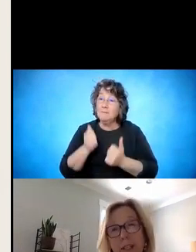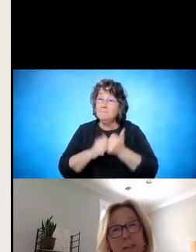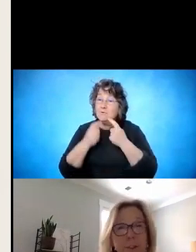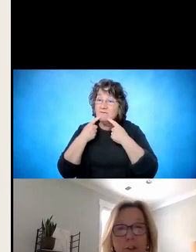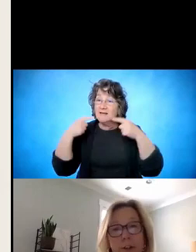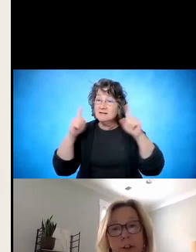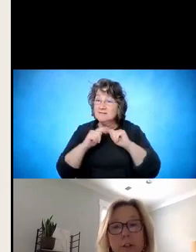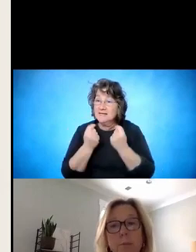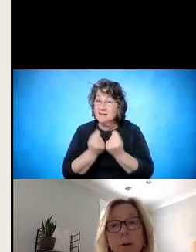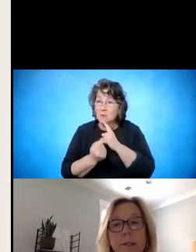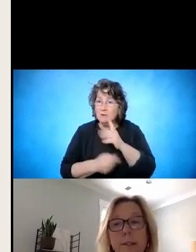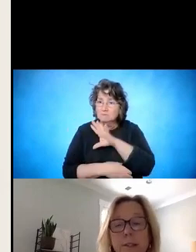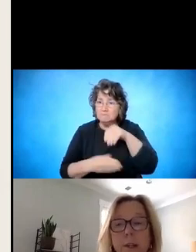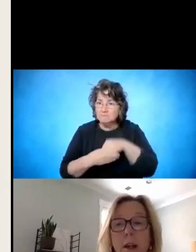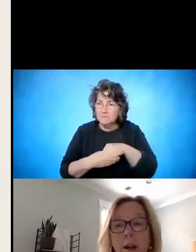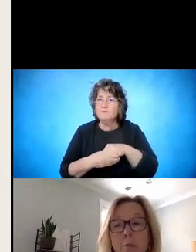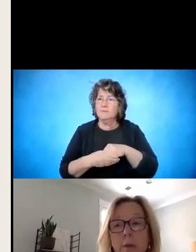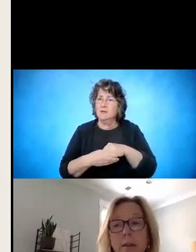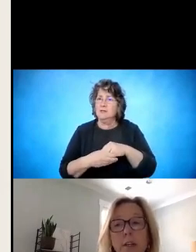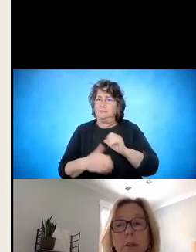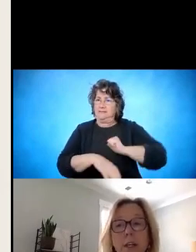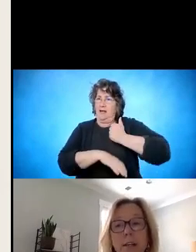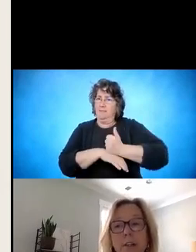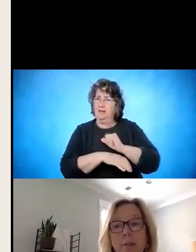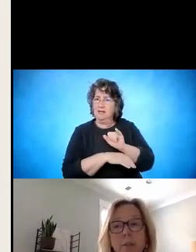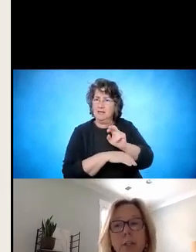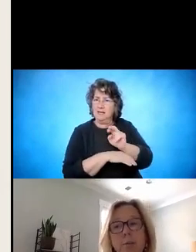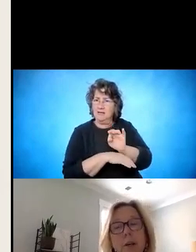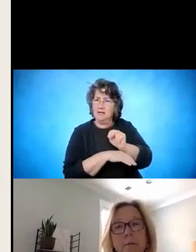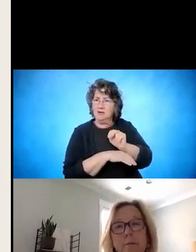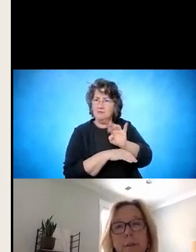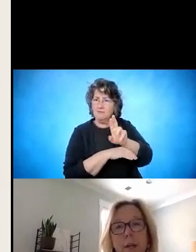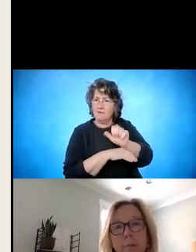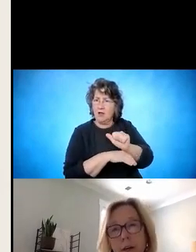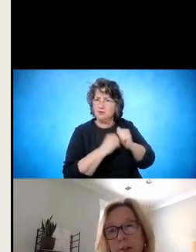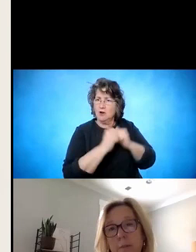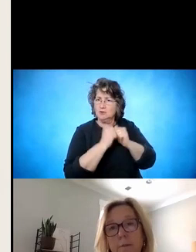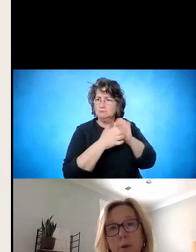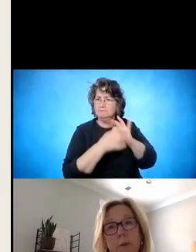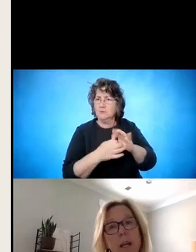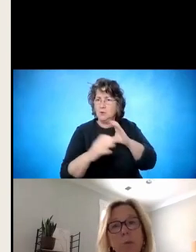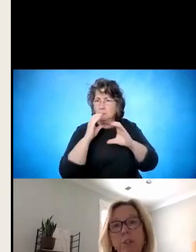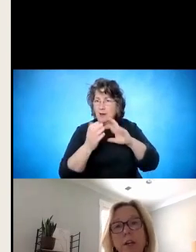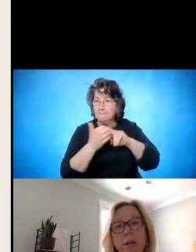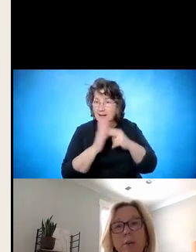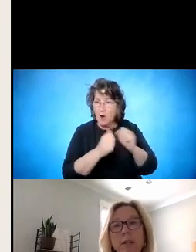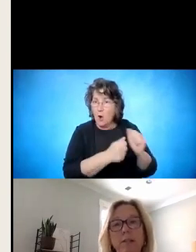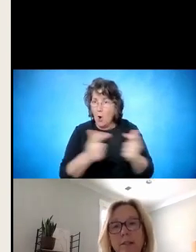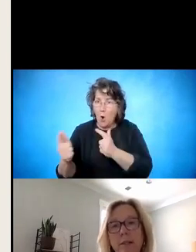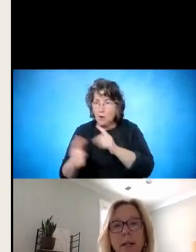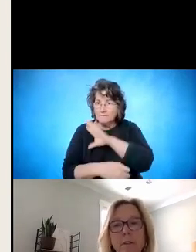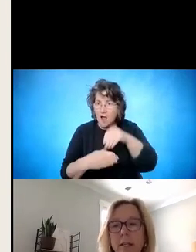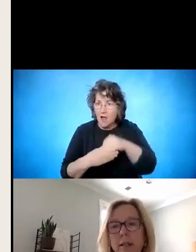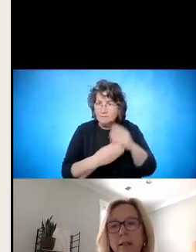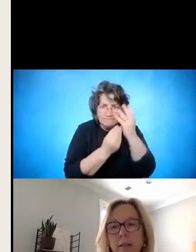developed an infrastructure or processes around their communication which keeps all partners informed and we're talking both at the